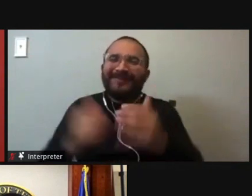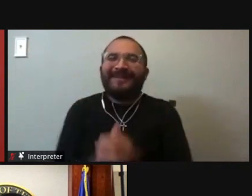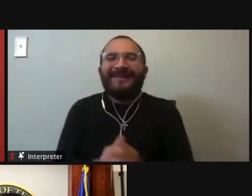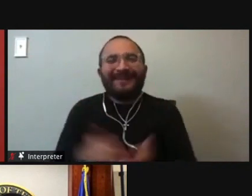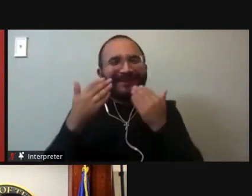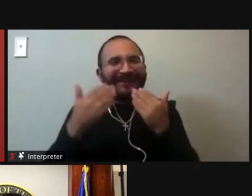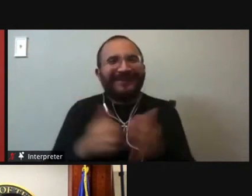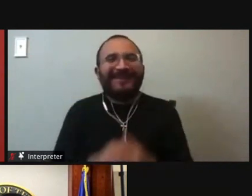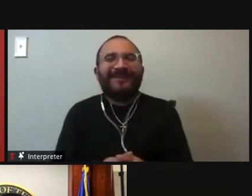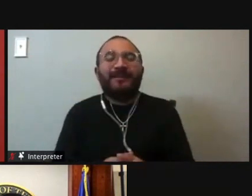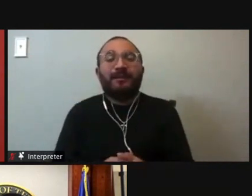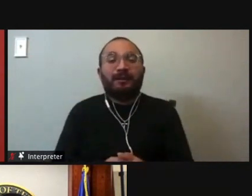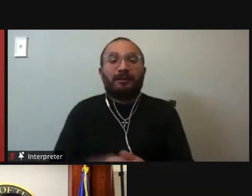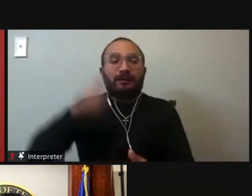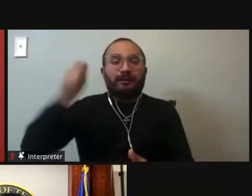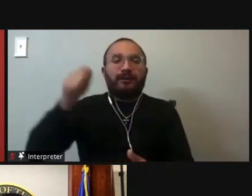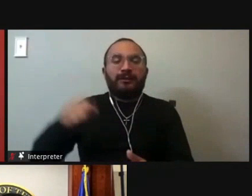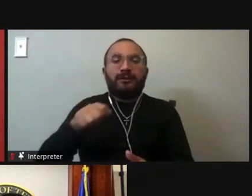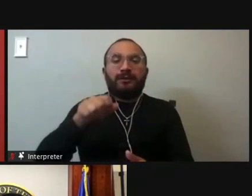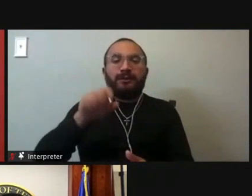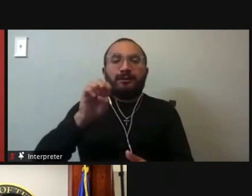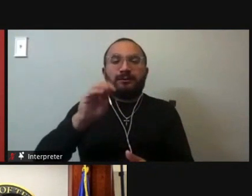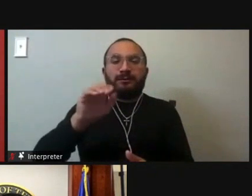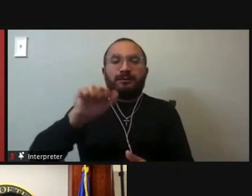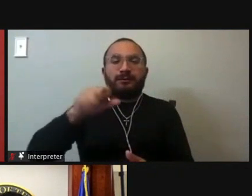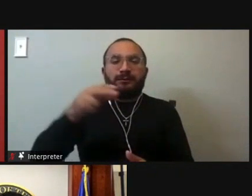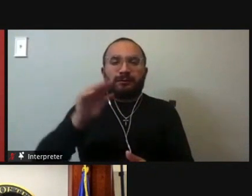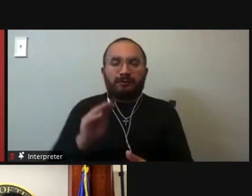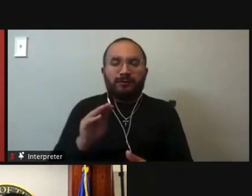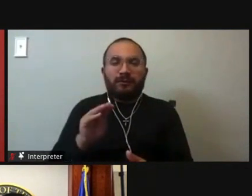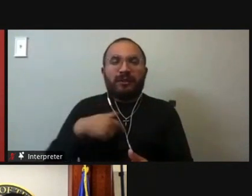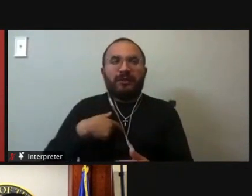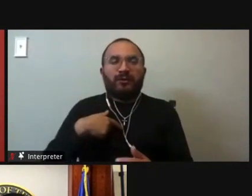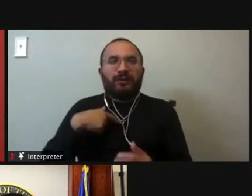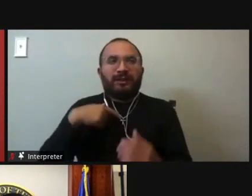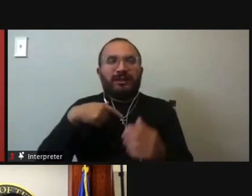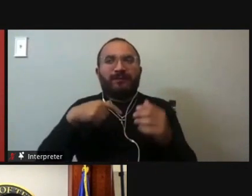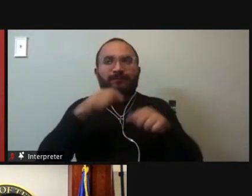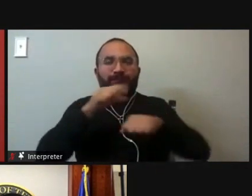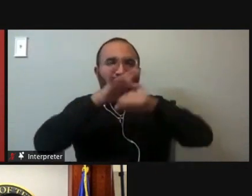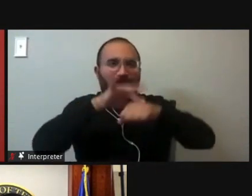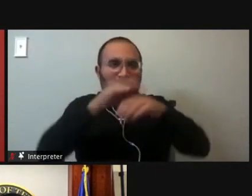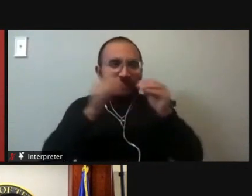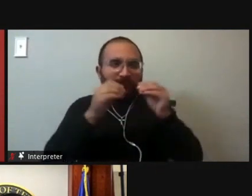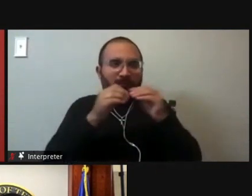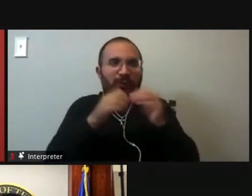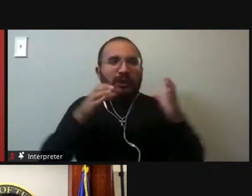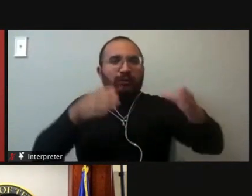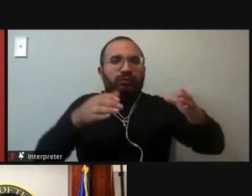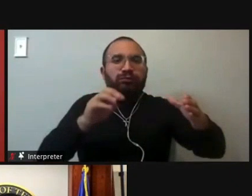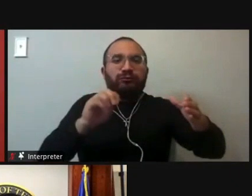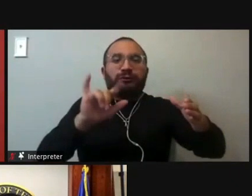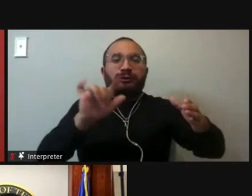Thank you. Judge Meacham, same question. As we engage millennials and young voters to be more civically involved,